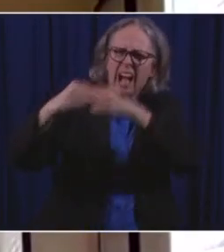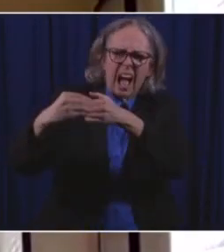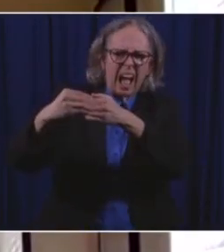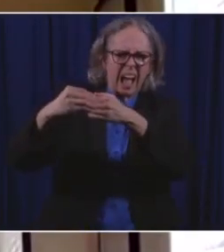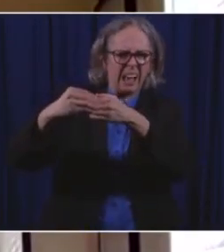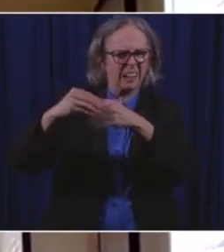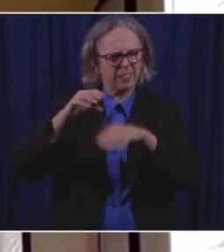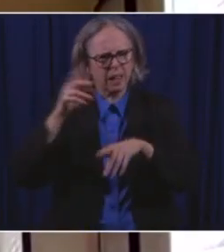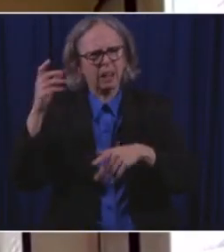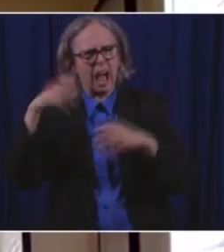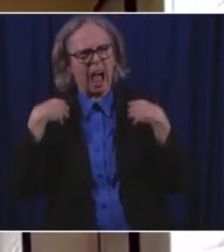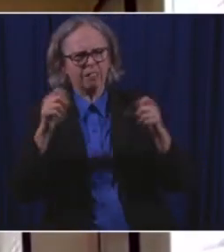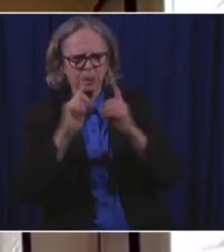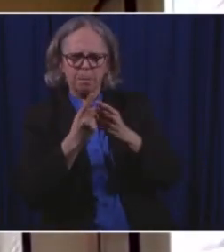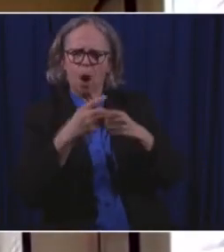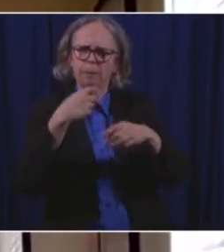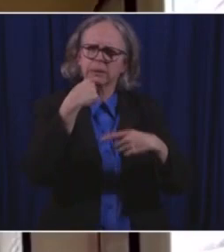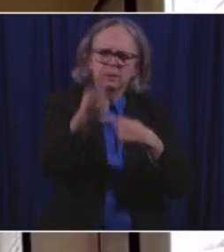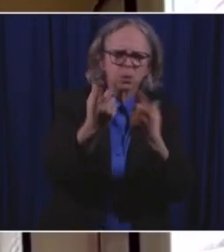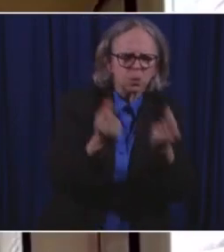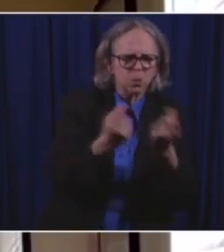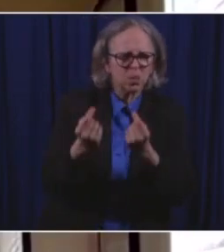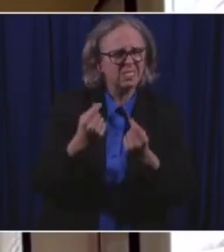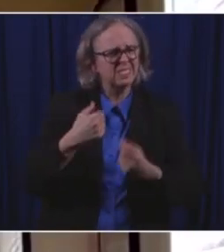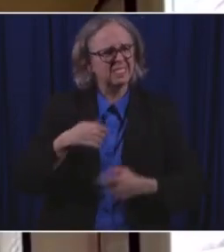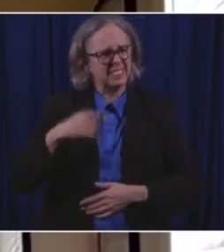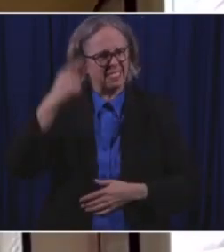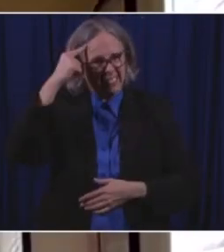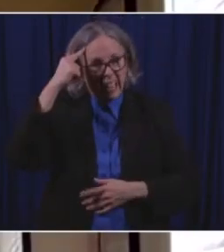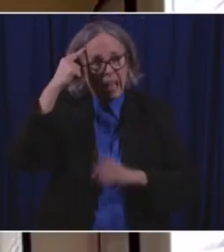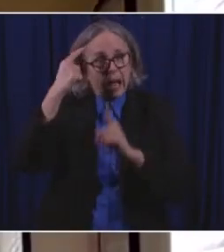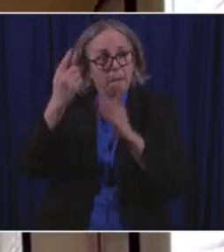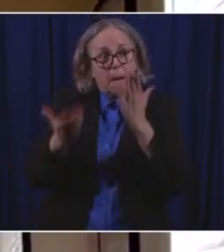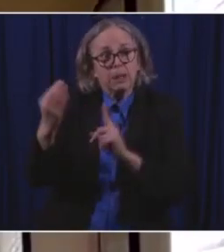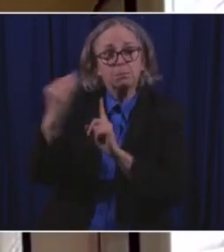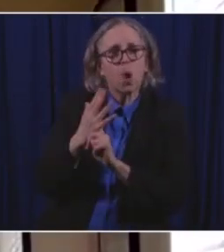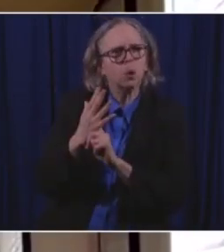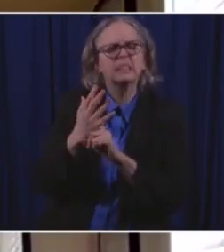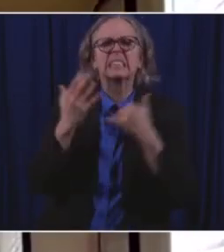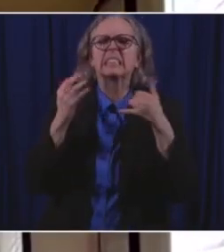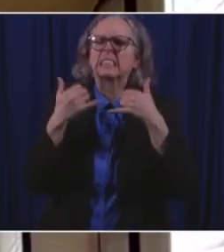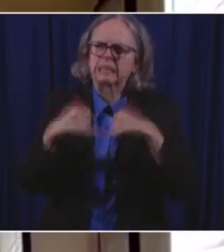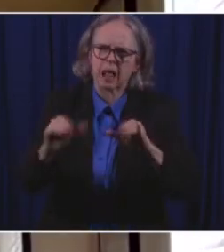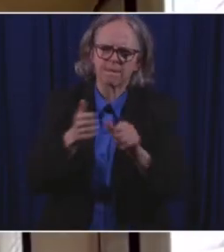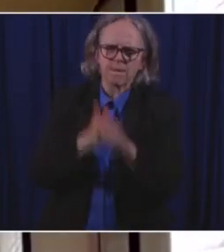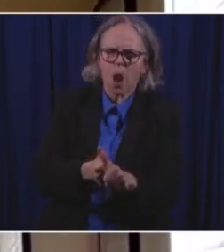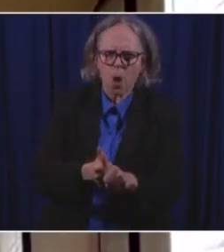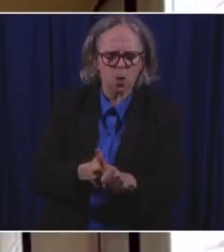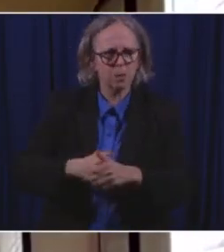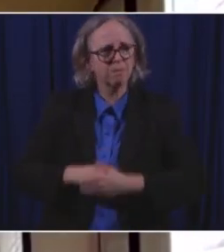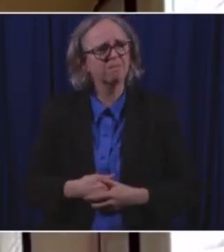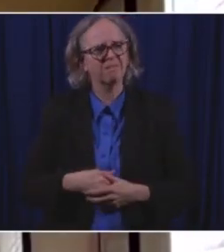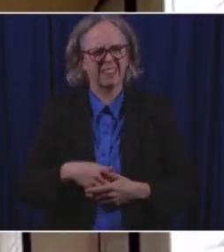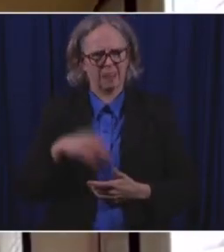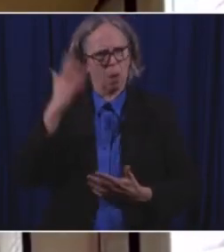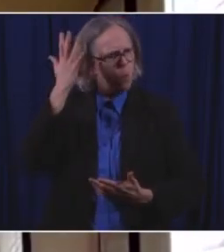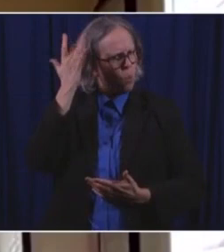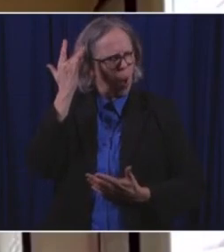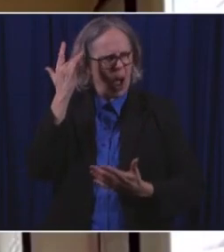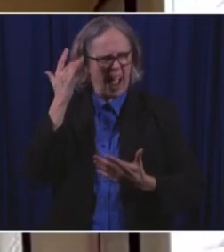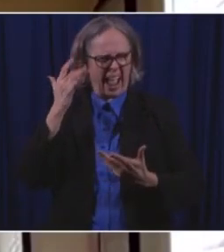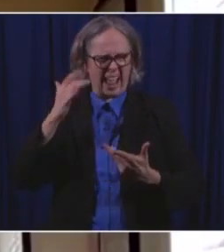potential COVID-19 exposure. That's why these enhanced quarantine guidelines are so important.